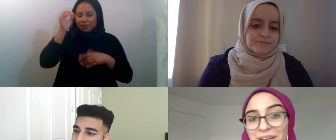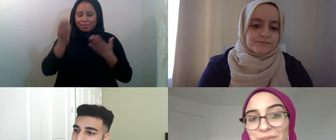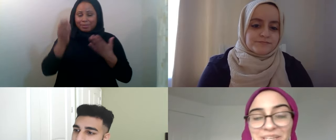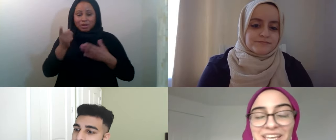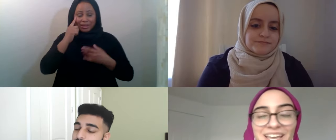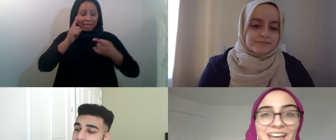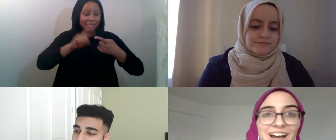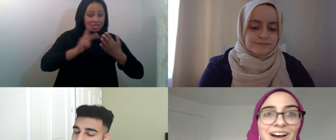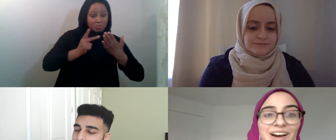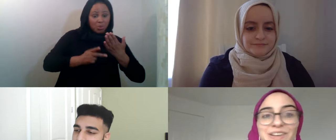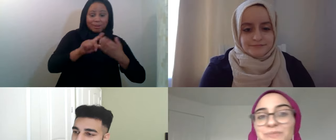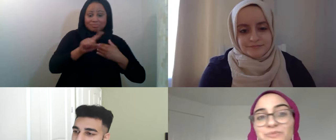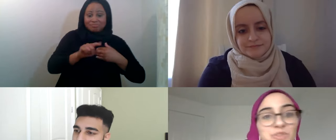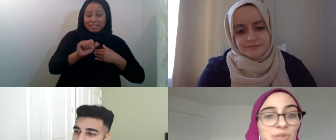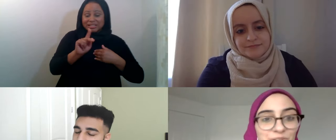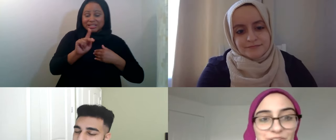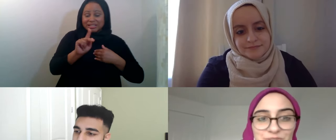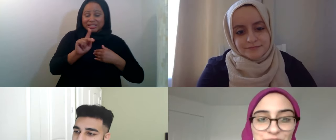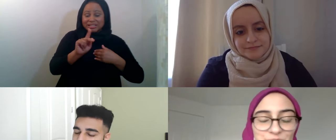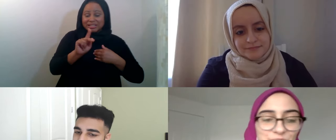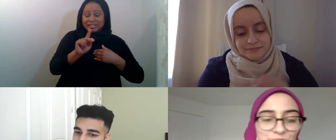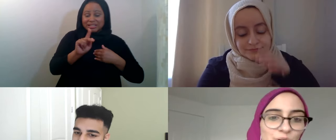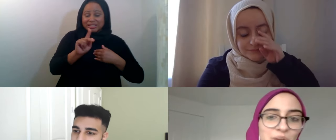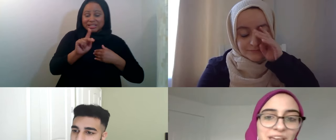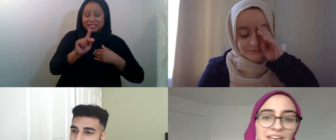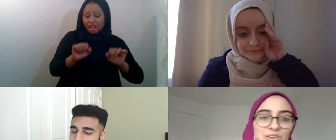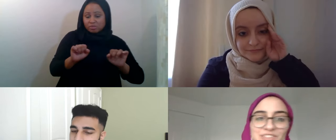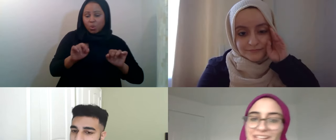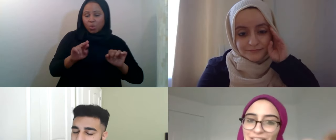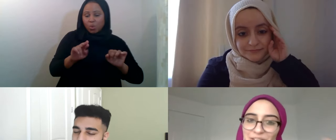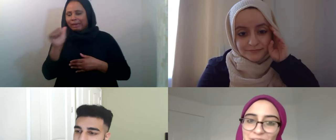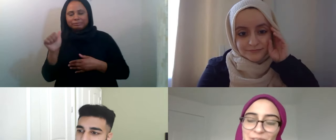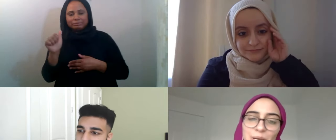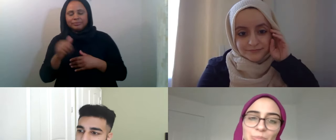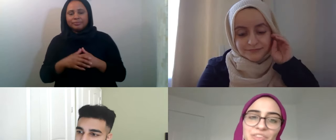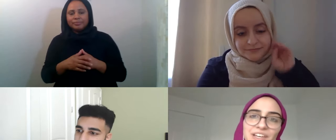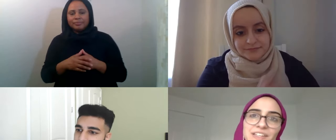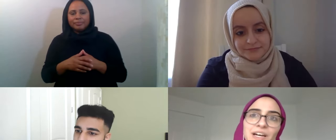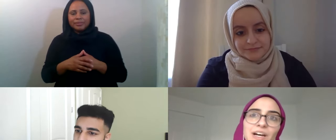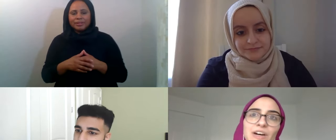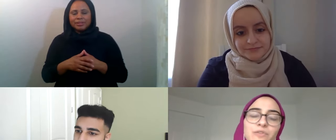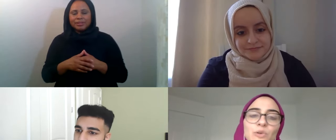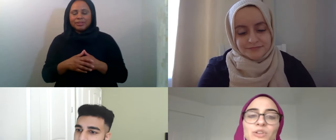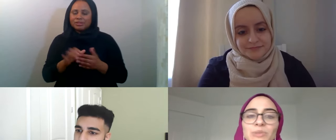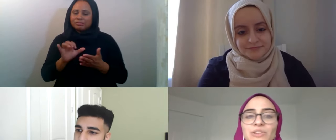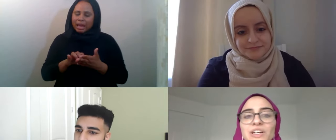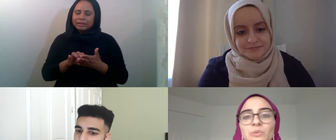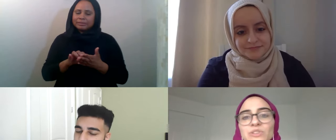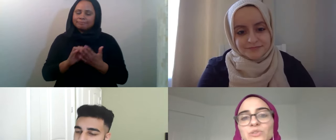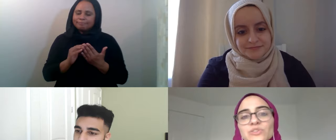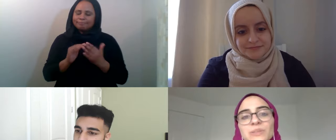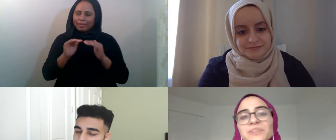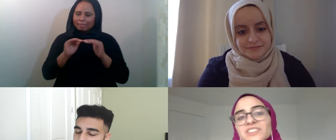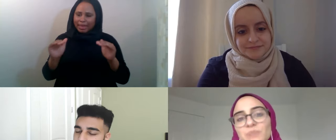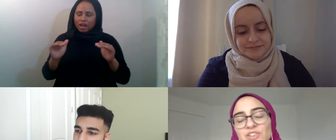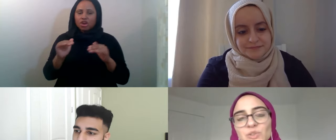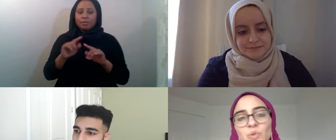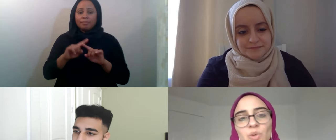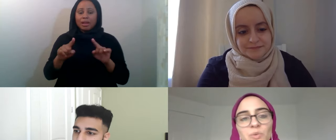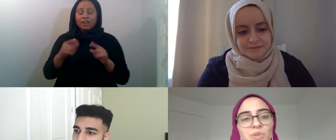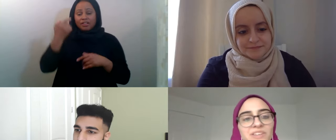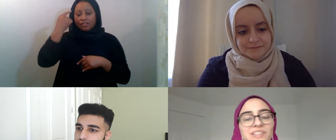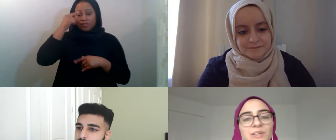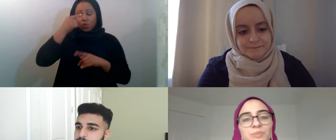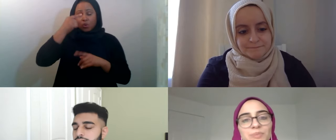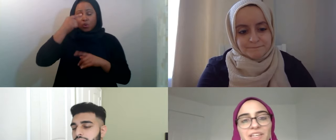it might not be, uh, to another individual. So there's that layer, but then, uh, for Ramadan, we do do something special